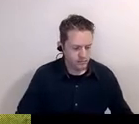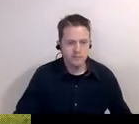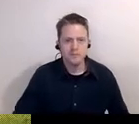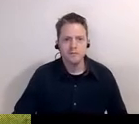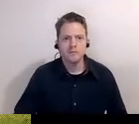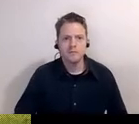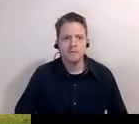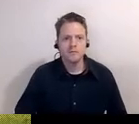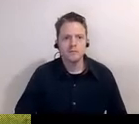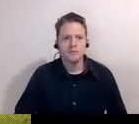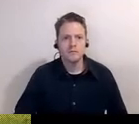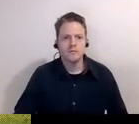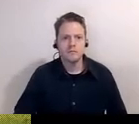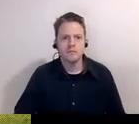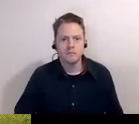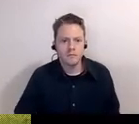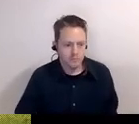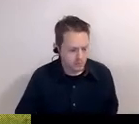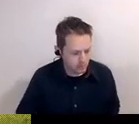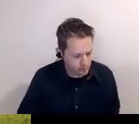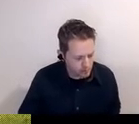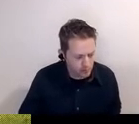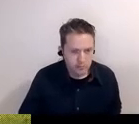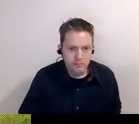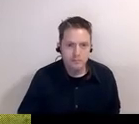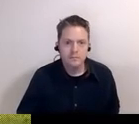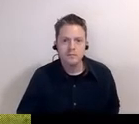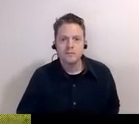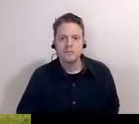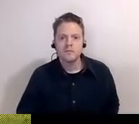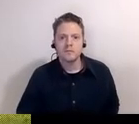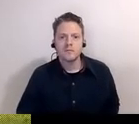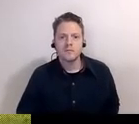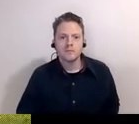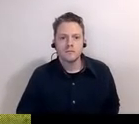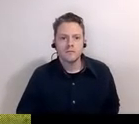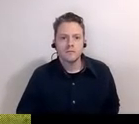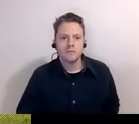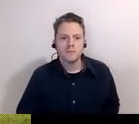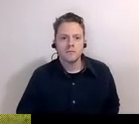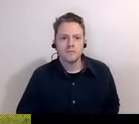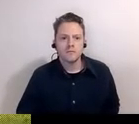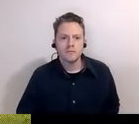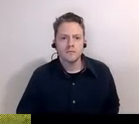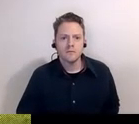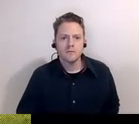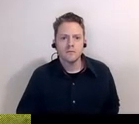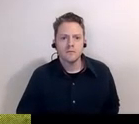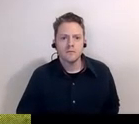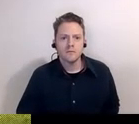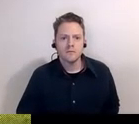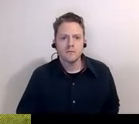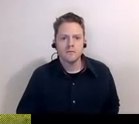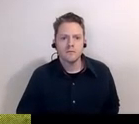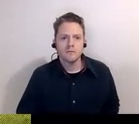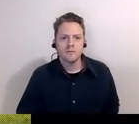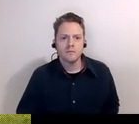hospital out on rocksboro road which is which is now called duke regional um and finally uh